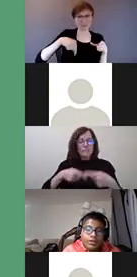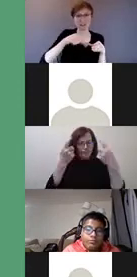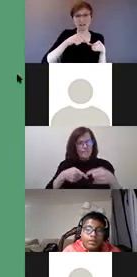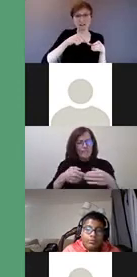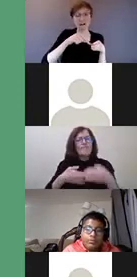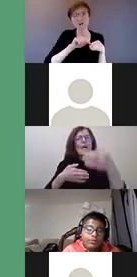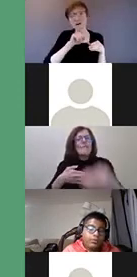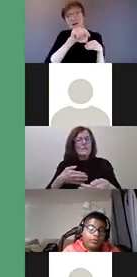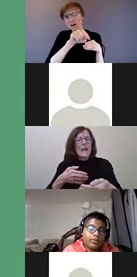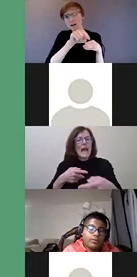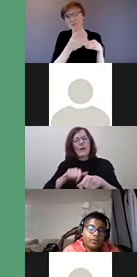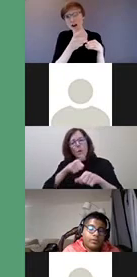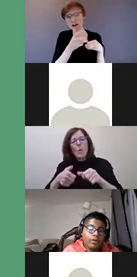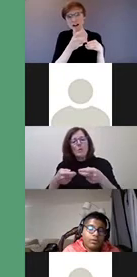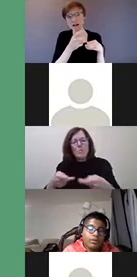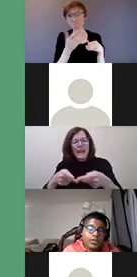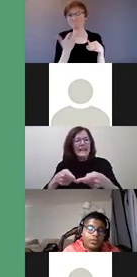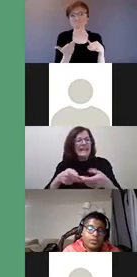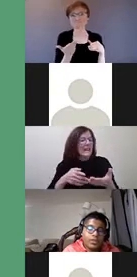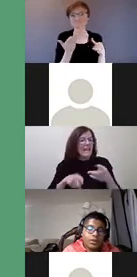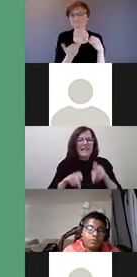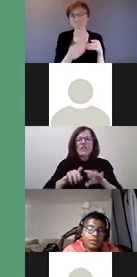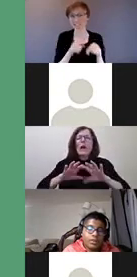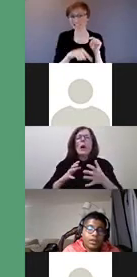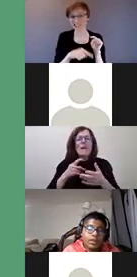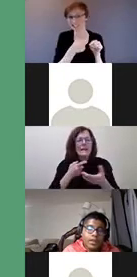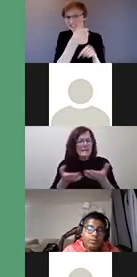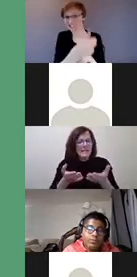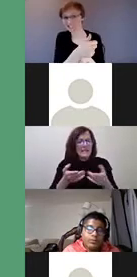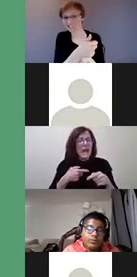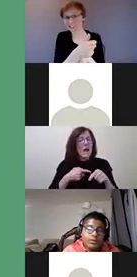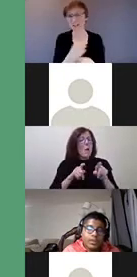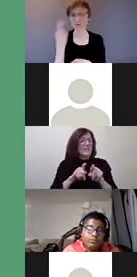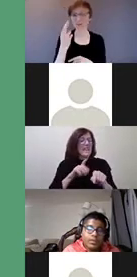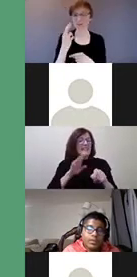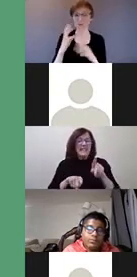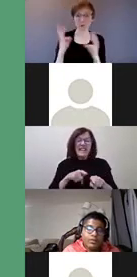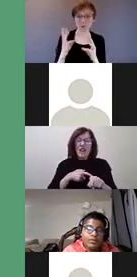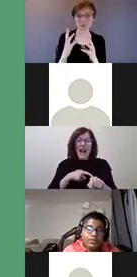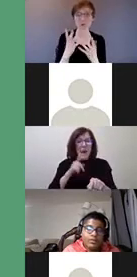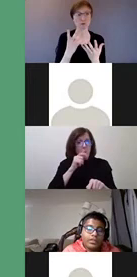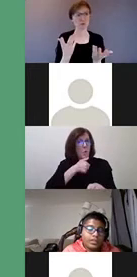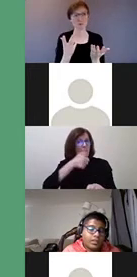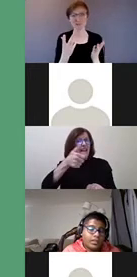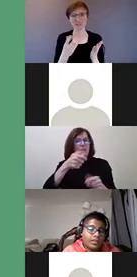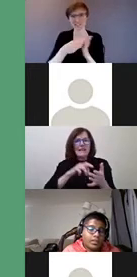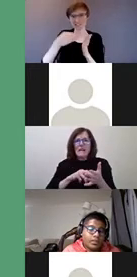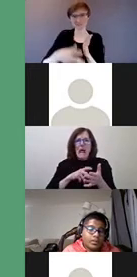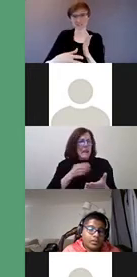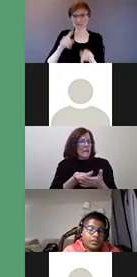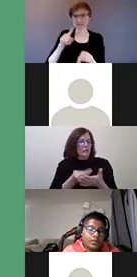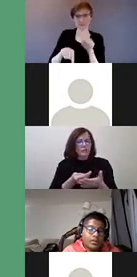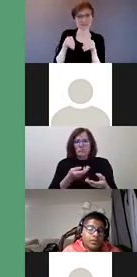may not be able to transport themselves due to weather conditions and not being able to afford expensive services such as a taxi.